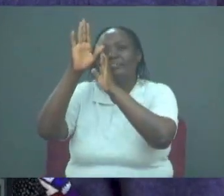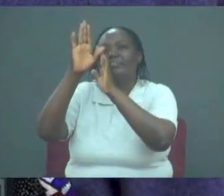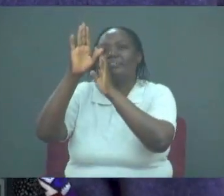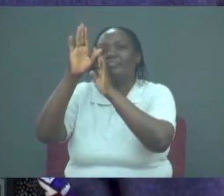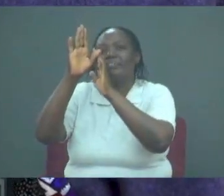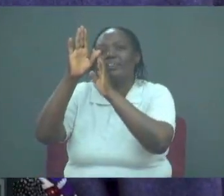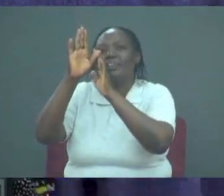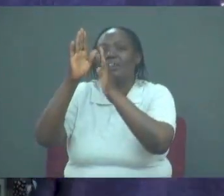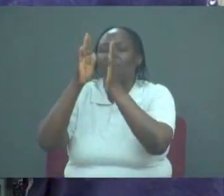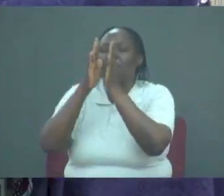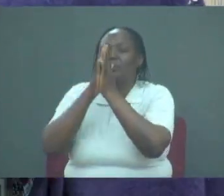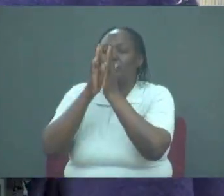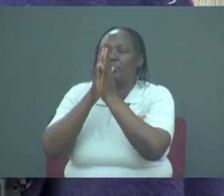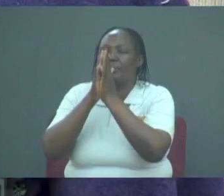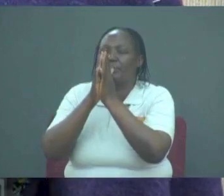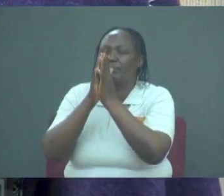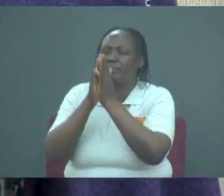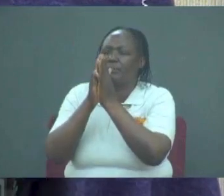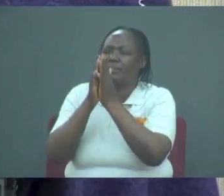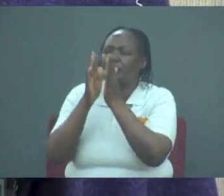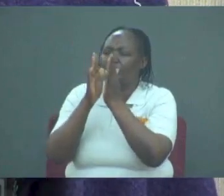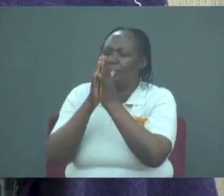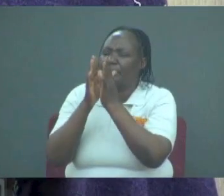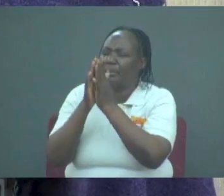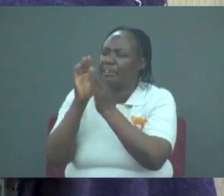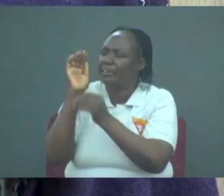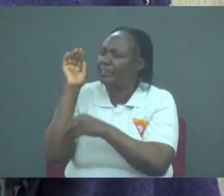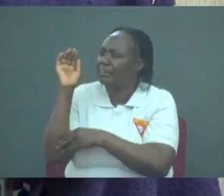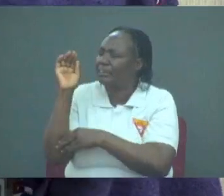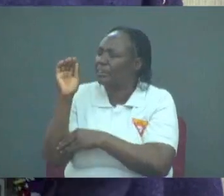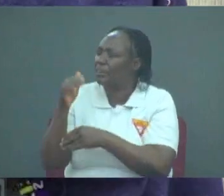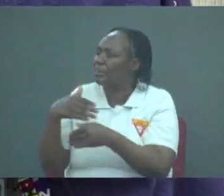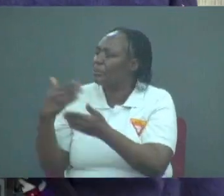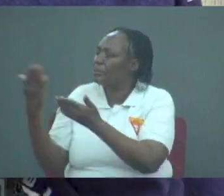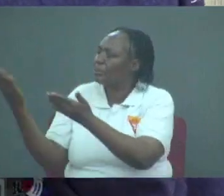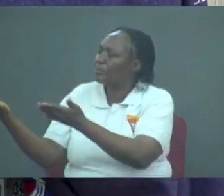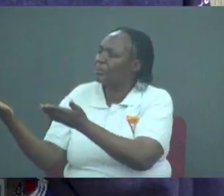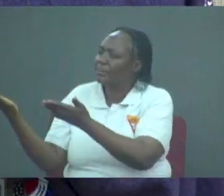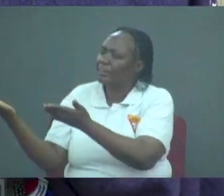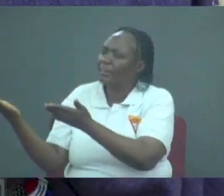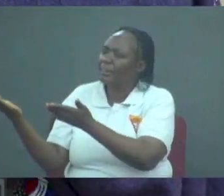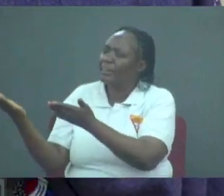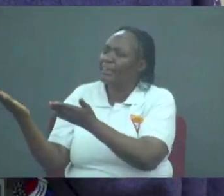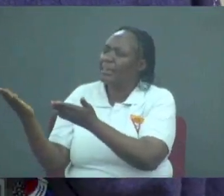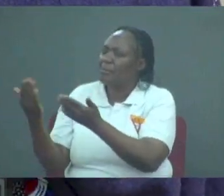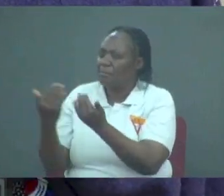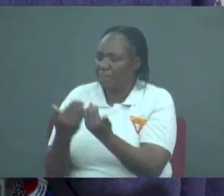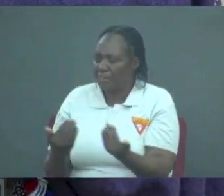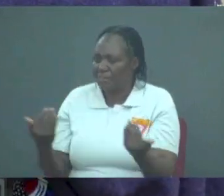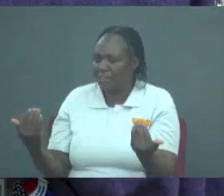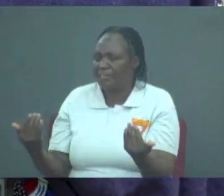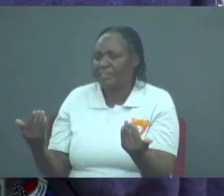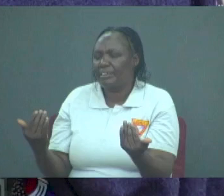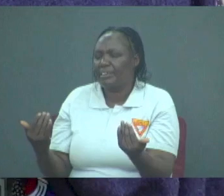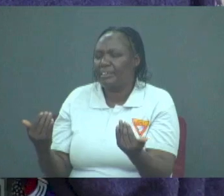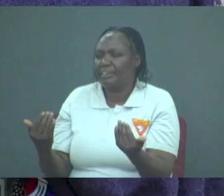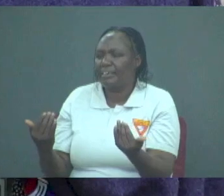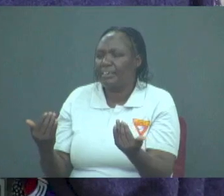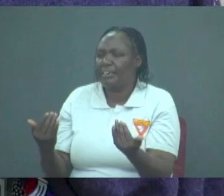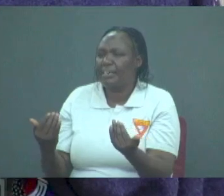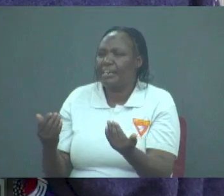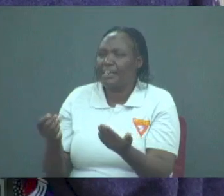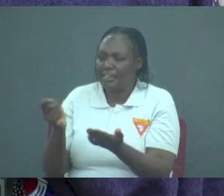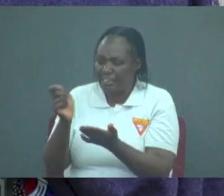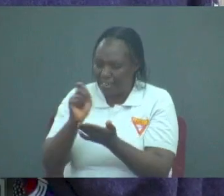we pray for the prayer requests that have been brought to the altar today by the little children in their little